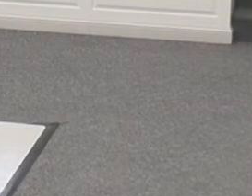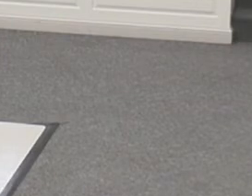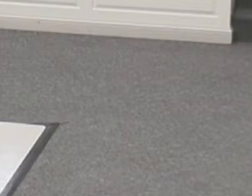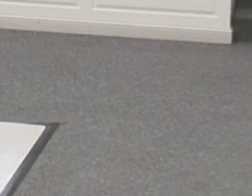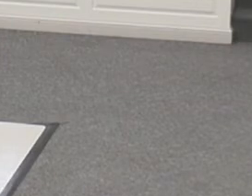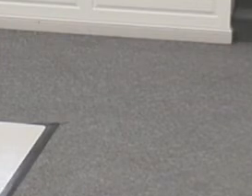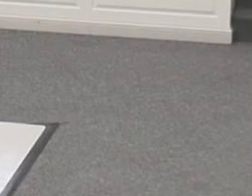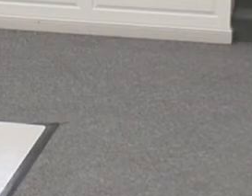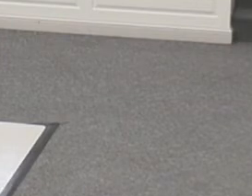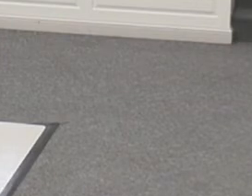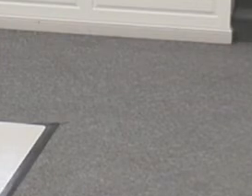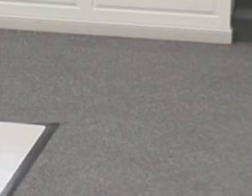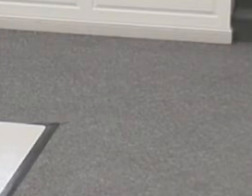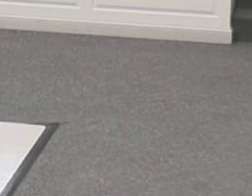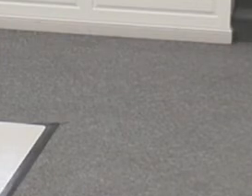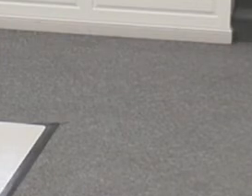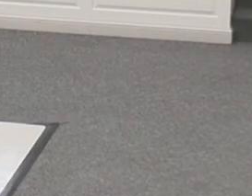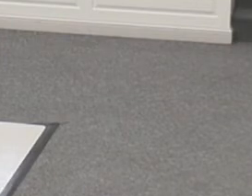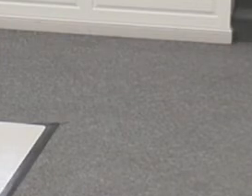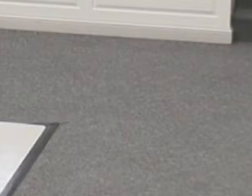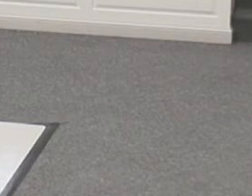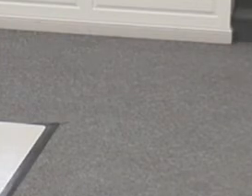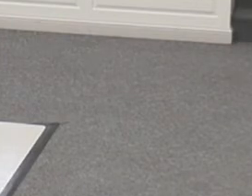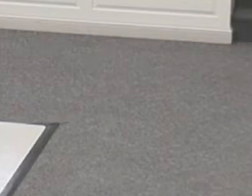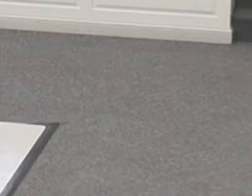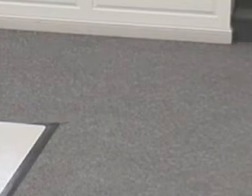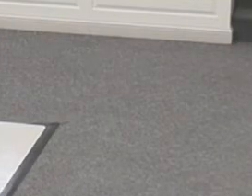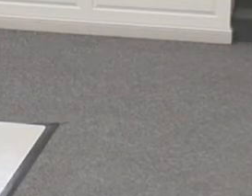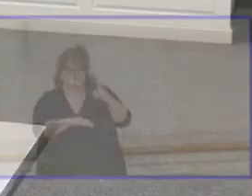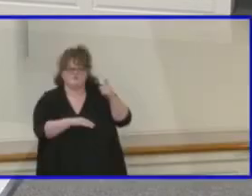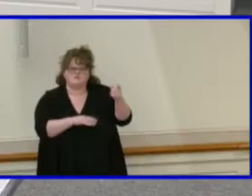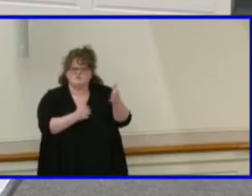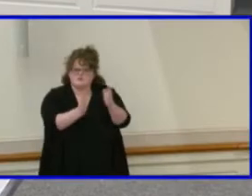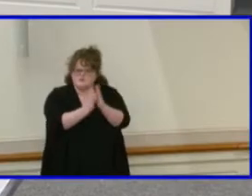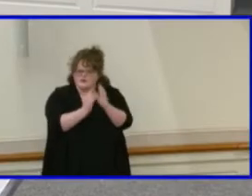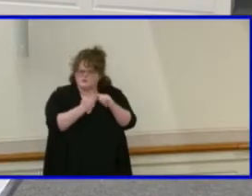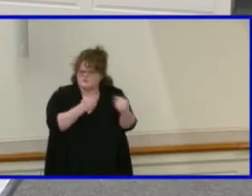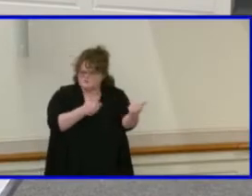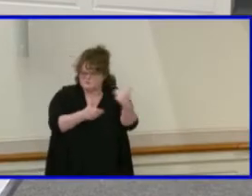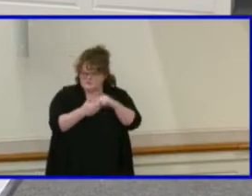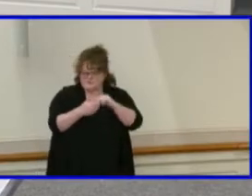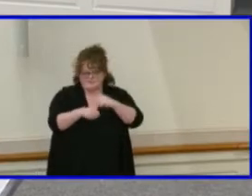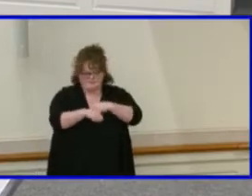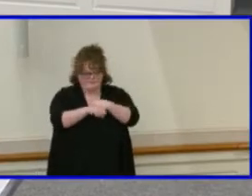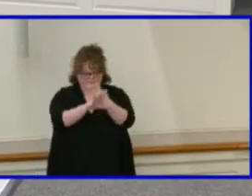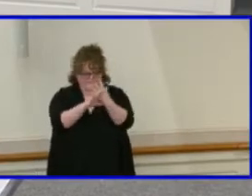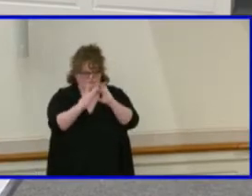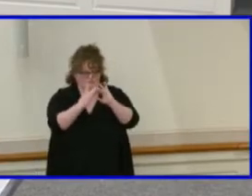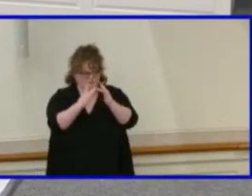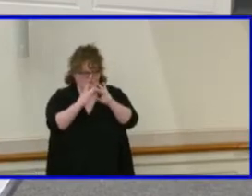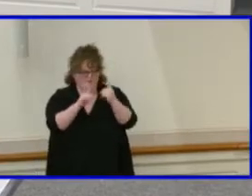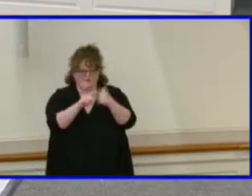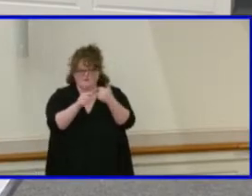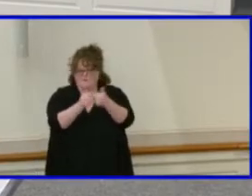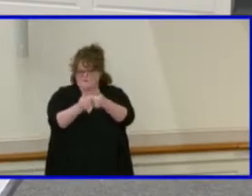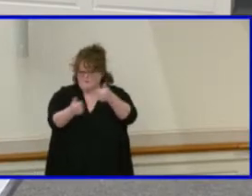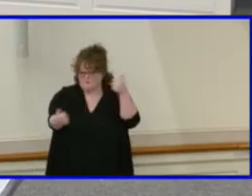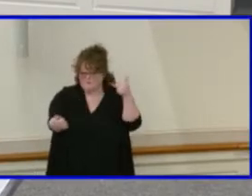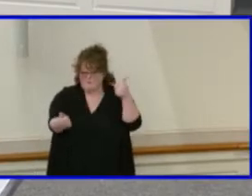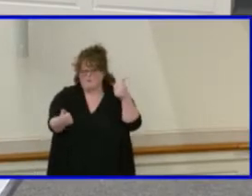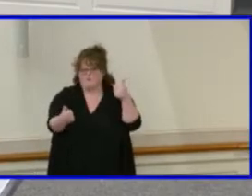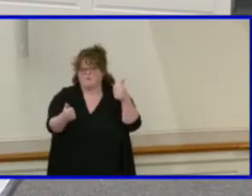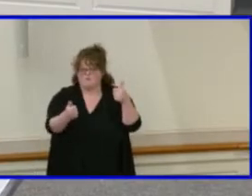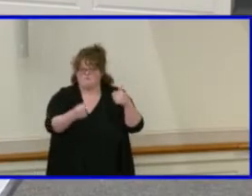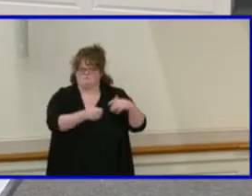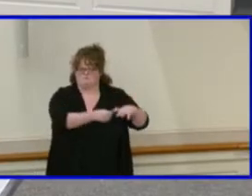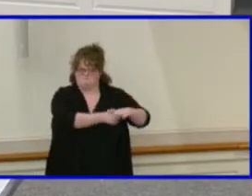notified myself the chair that she has requested to participate electronically from a remote location. Our